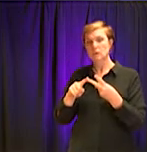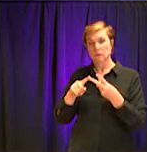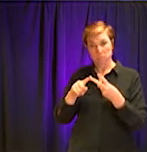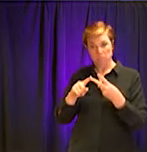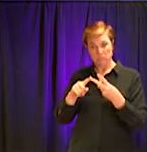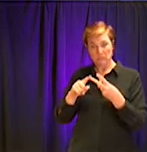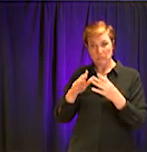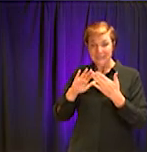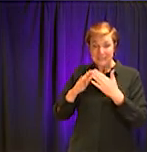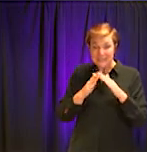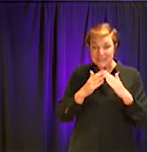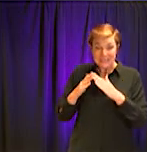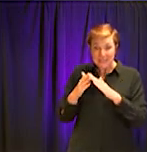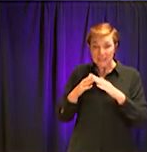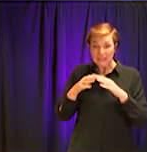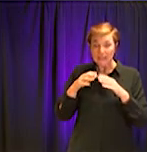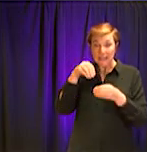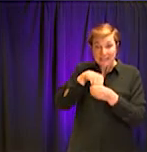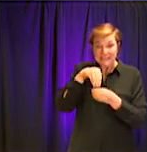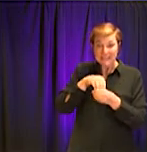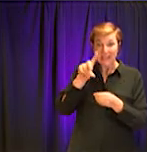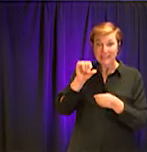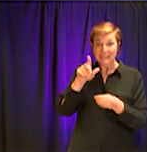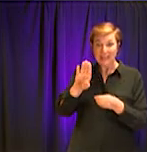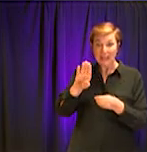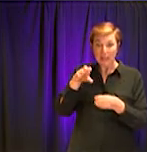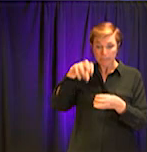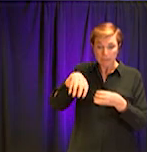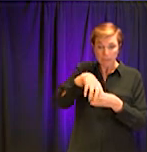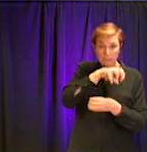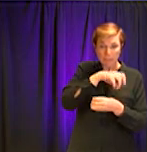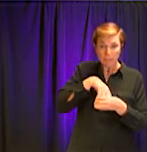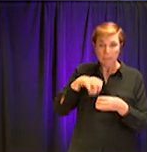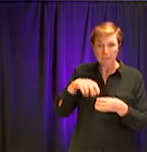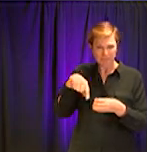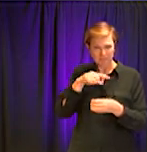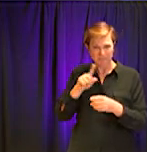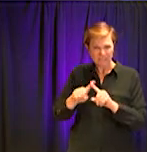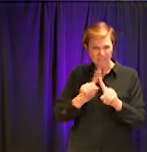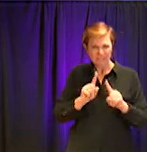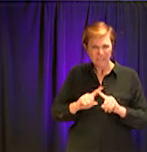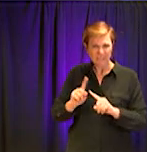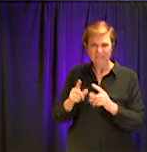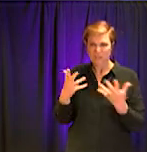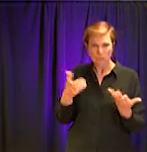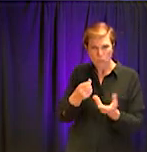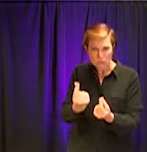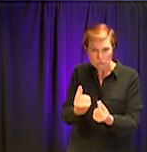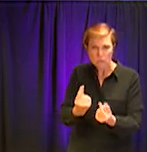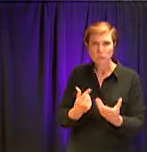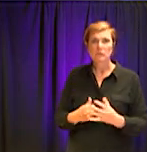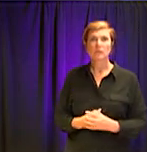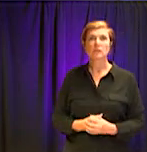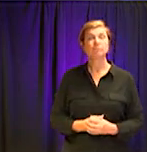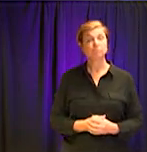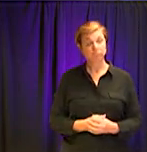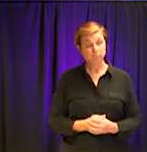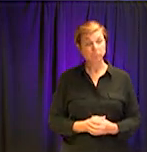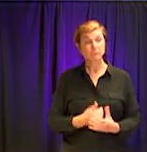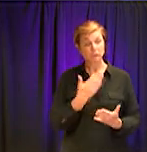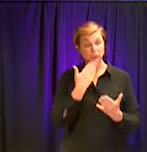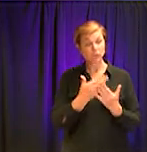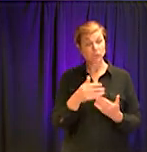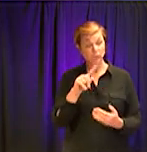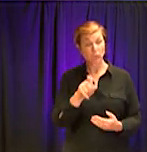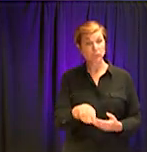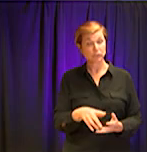own thing. Your thoughts on that, on those two things? Well, both are great questions. Uh, what we plan to do at our third